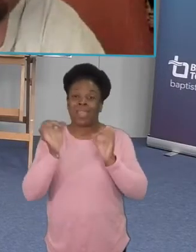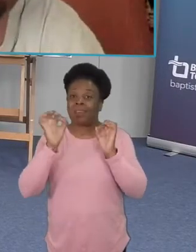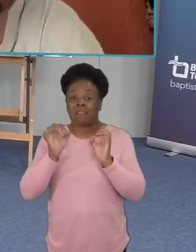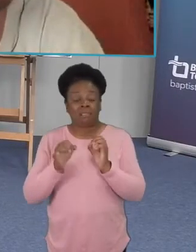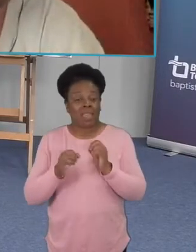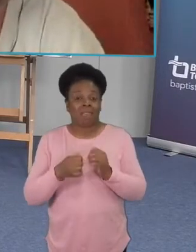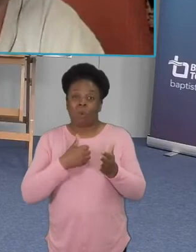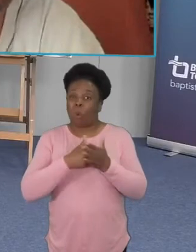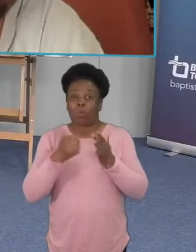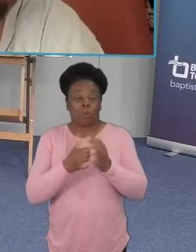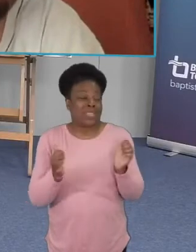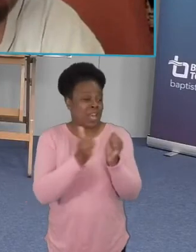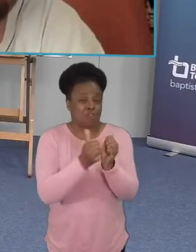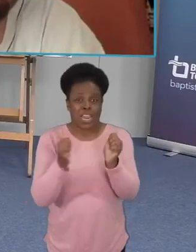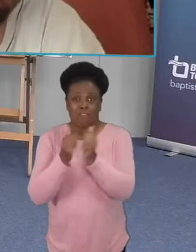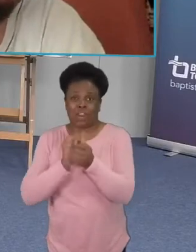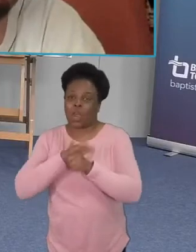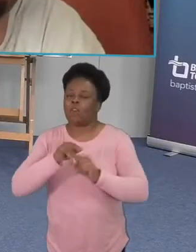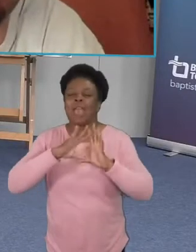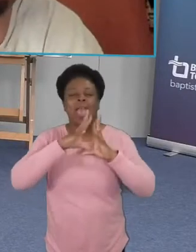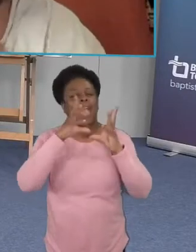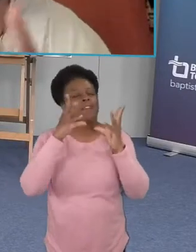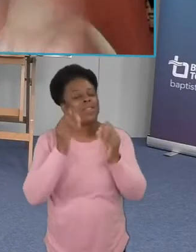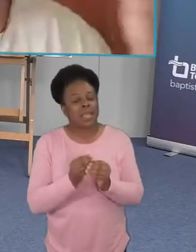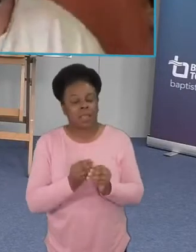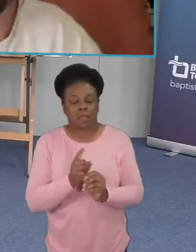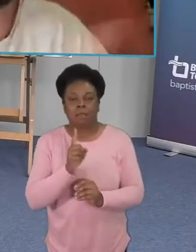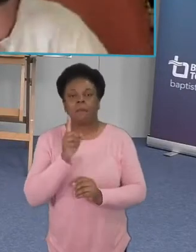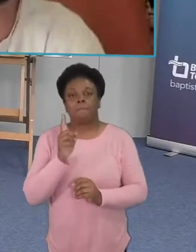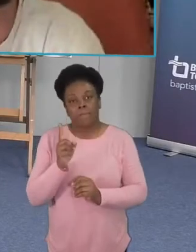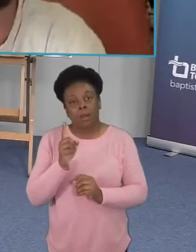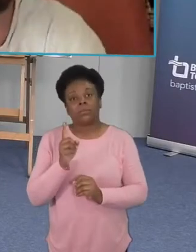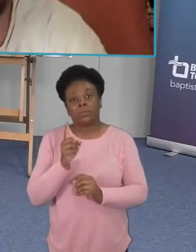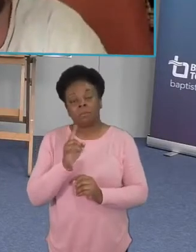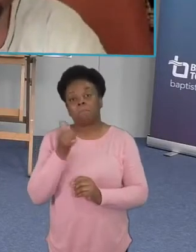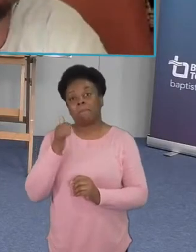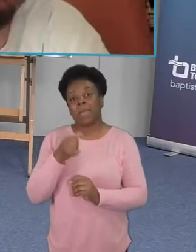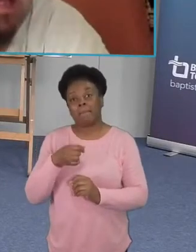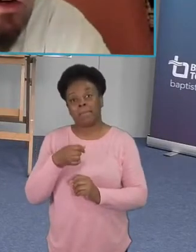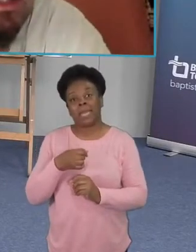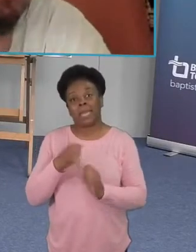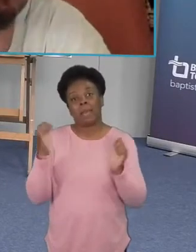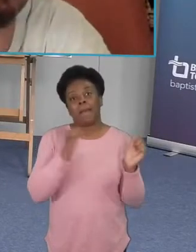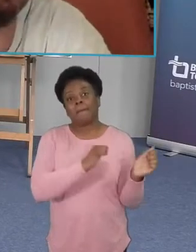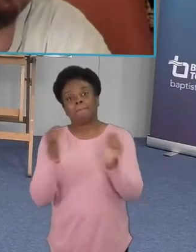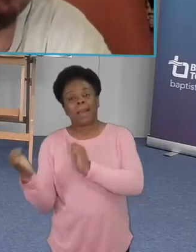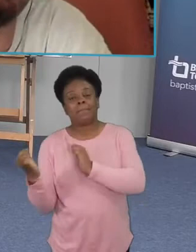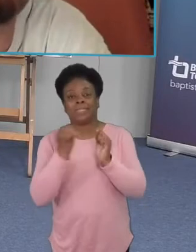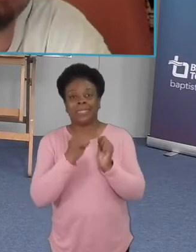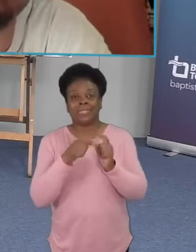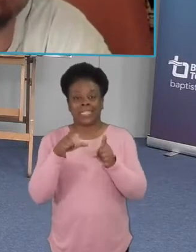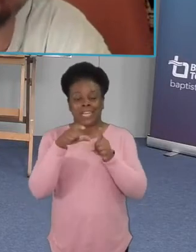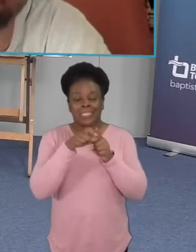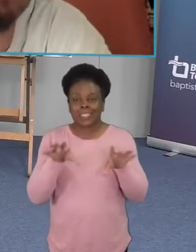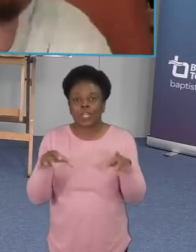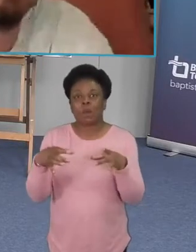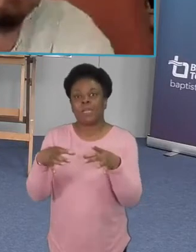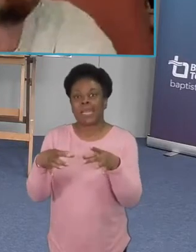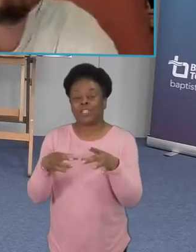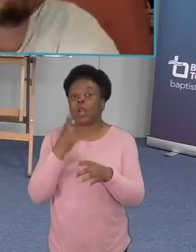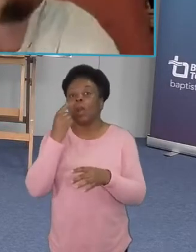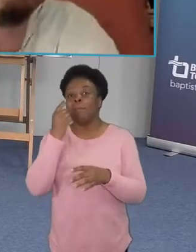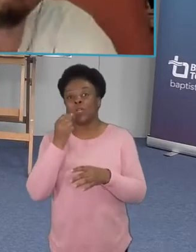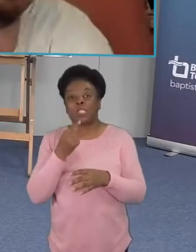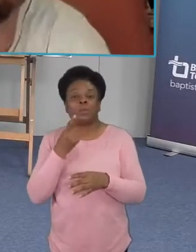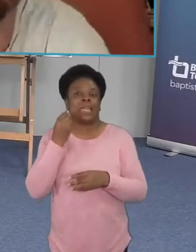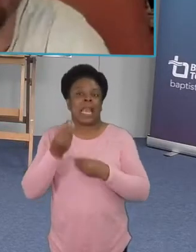that the baptists might be able to hold attention better than some of the larger um like the anglican church um in in the u.s